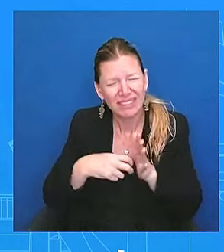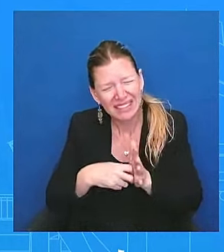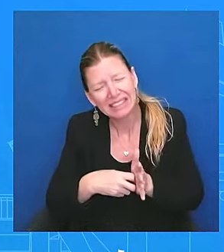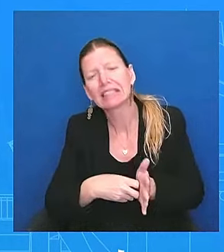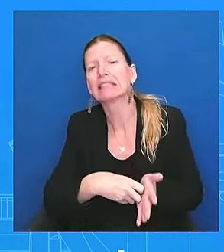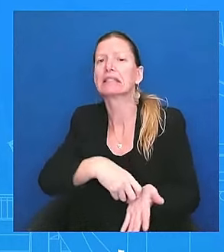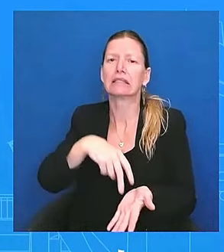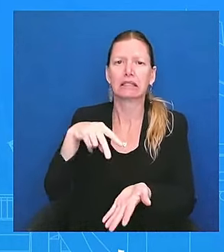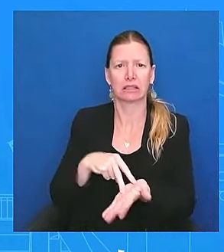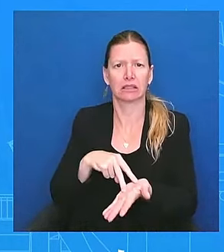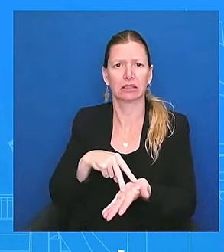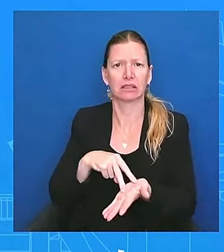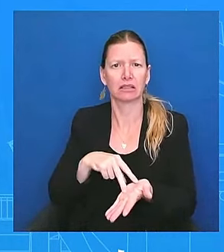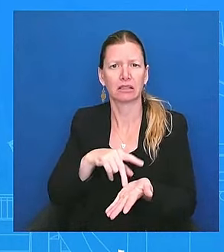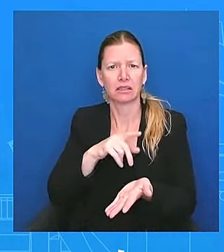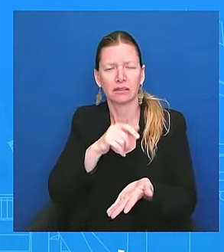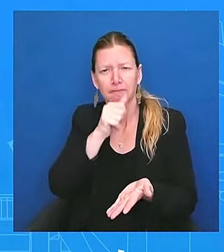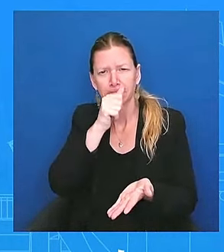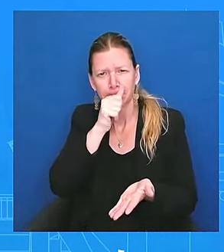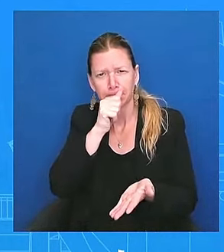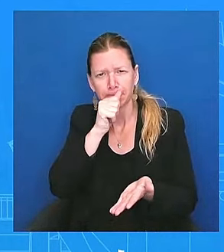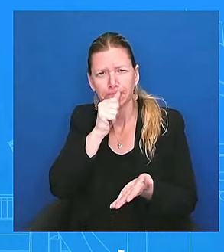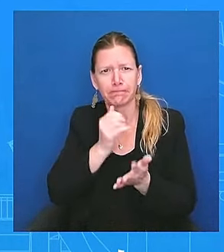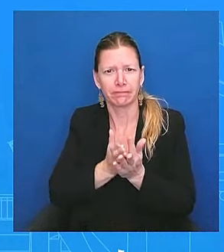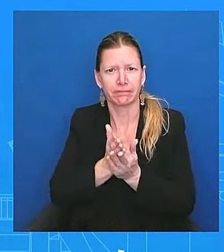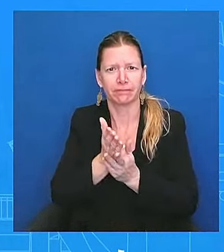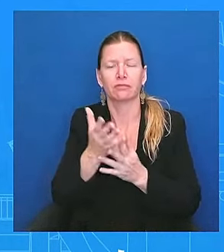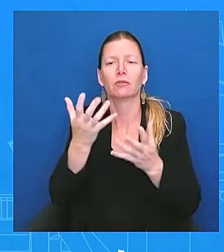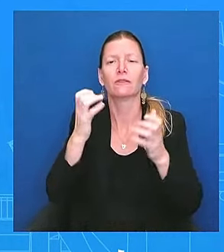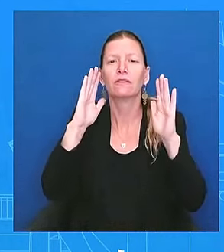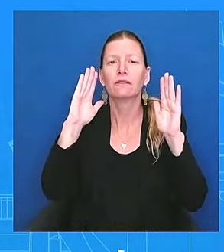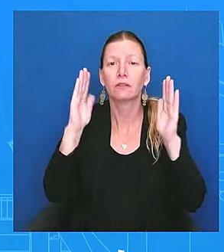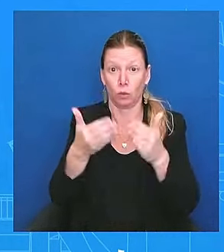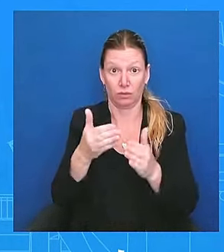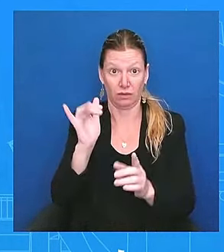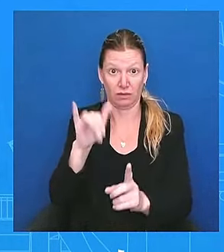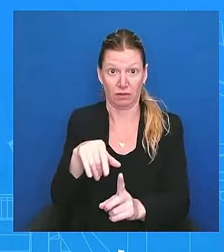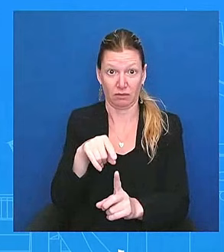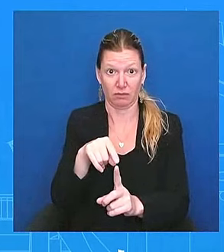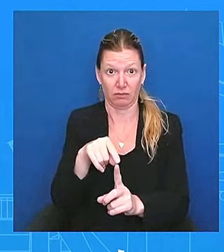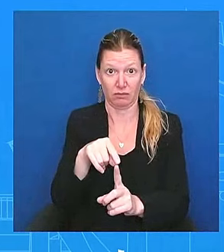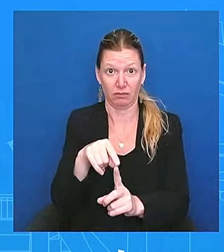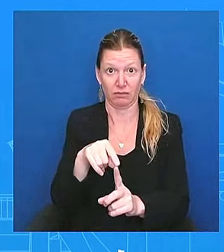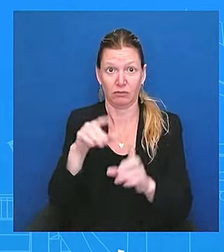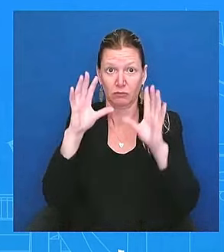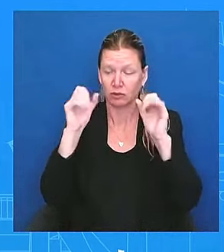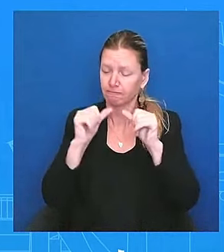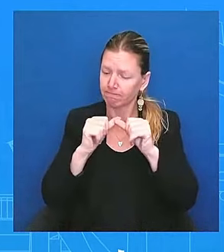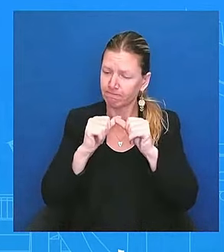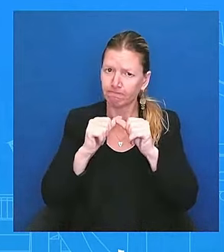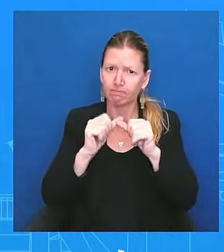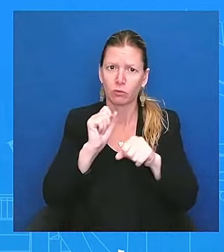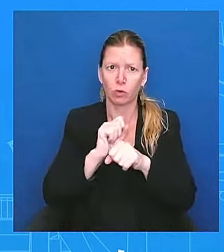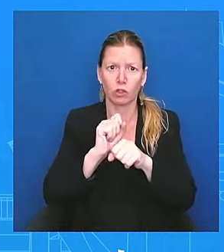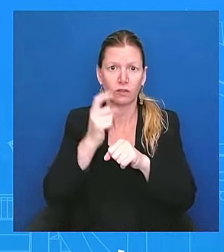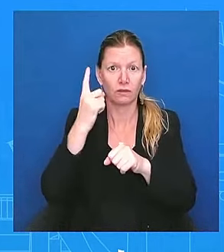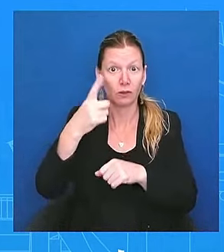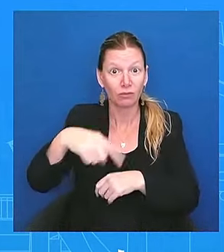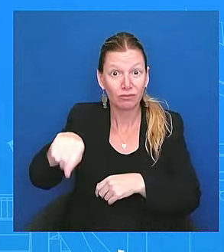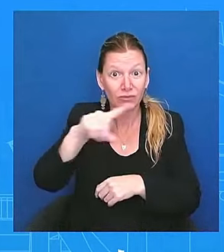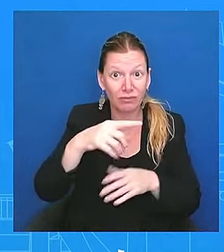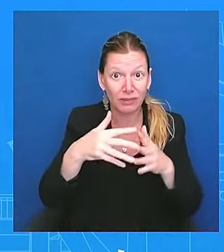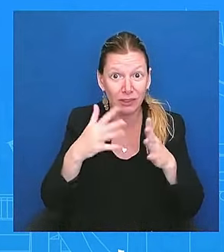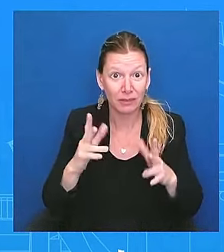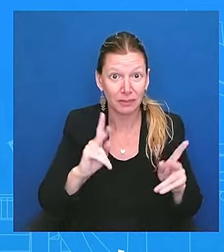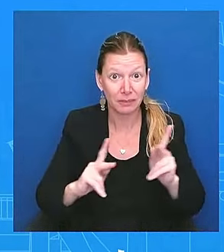continuing to be very steady and continuing to work on, for the American people. But just to follow up on Kelly O's question, do you think the president